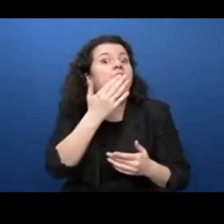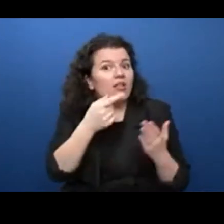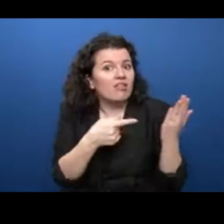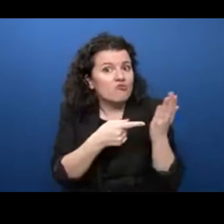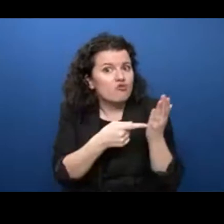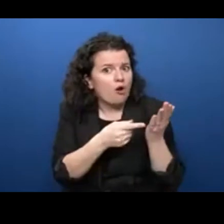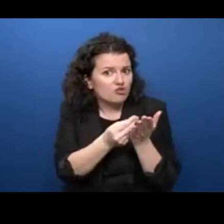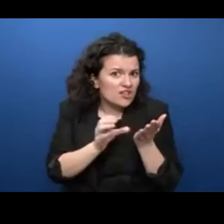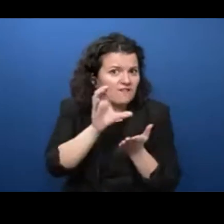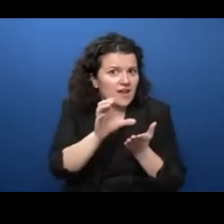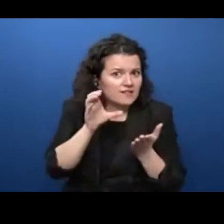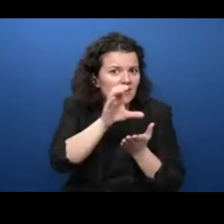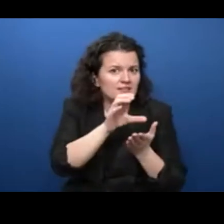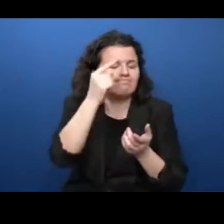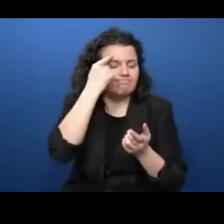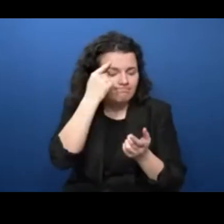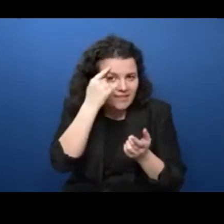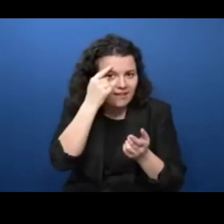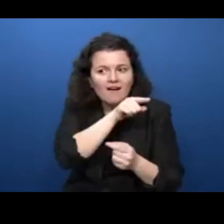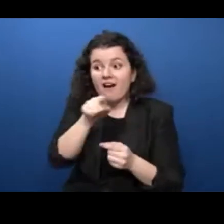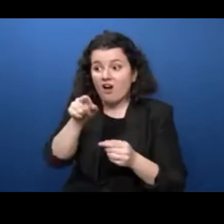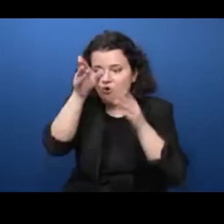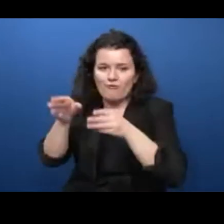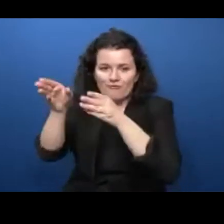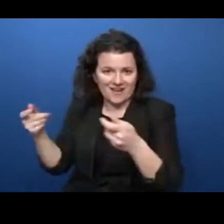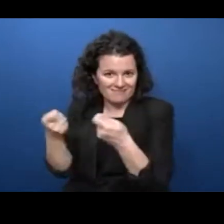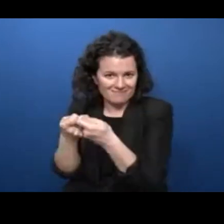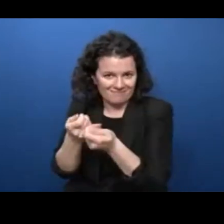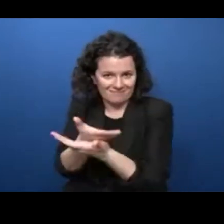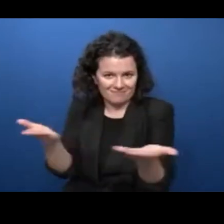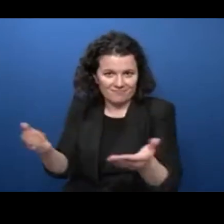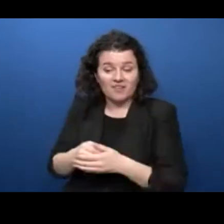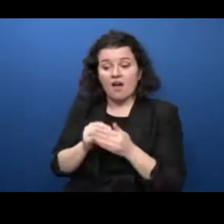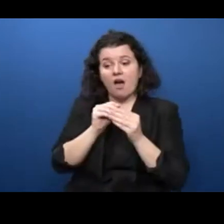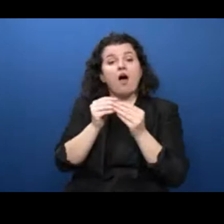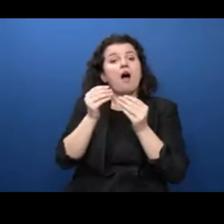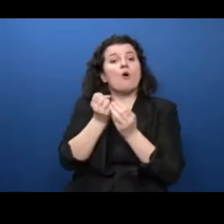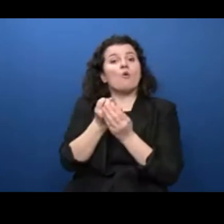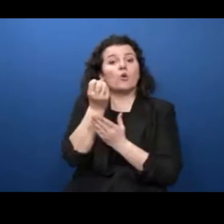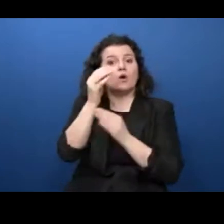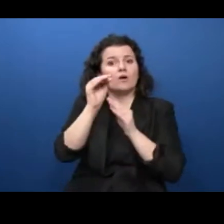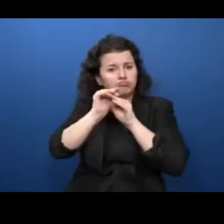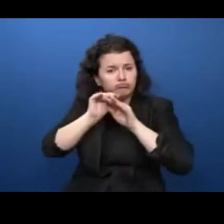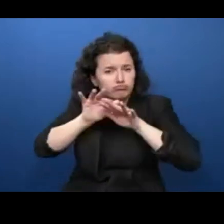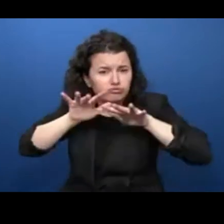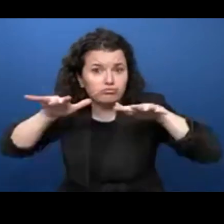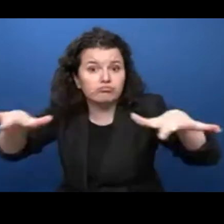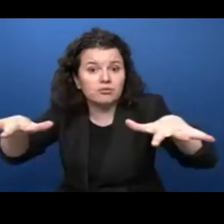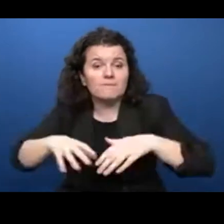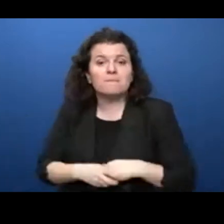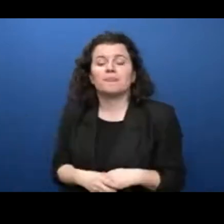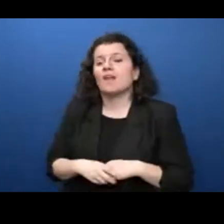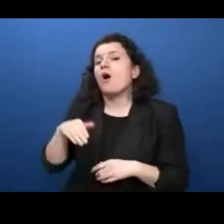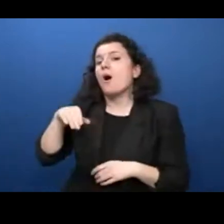She said broadband is as vital as motorways. That's great, Joanne. Monica spending most of her time, as